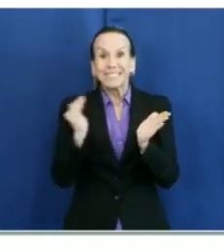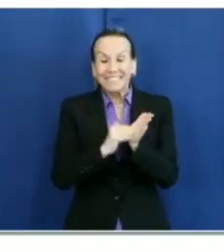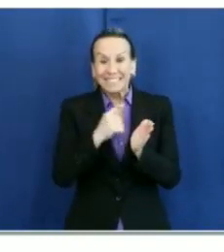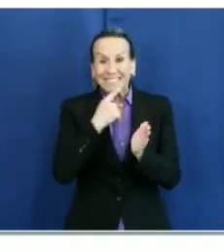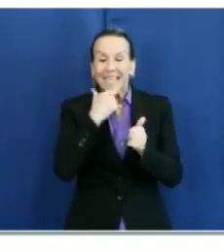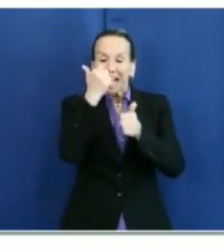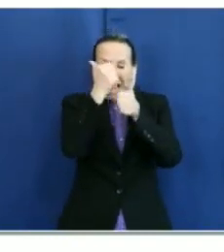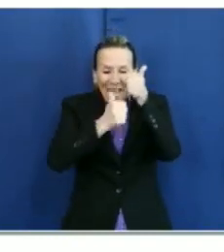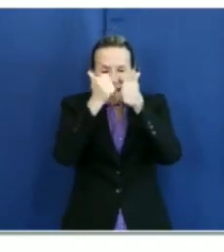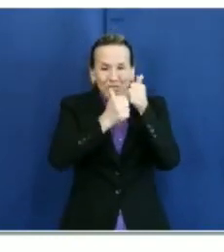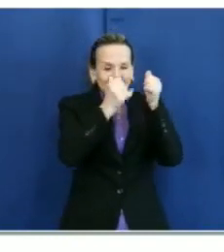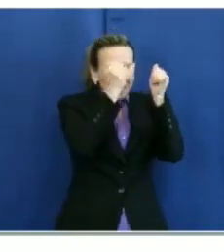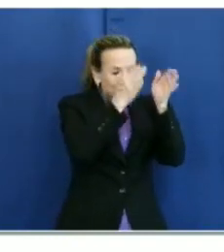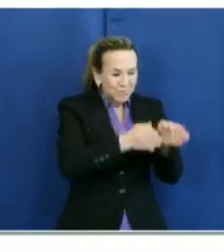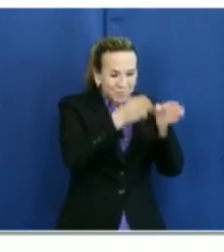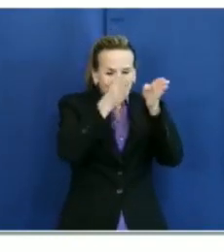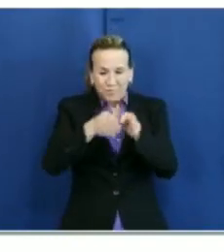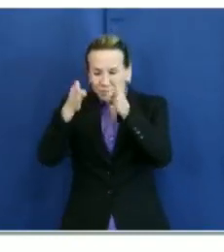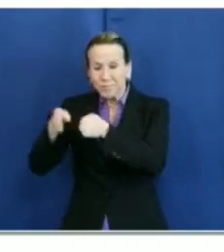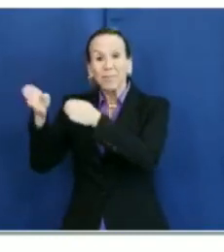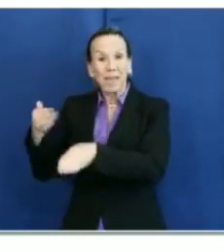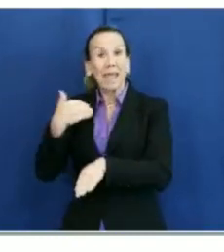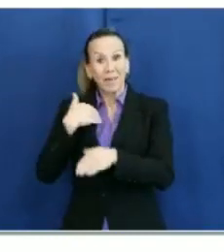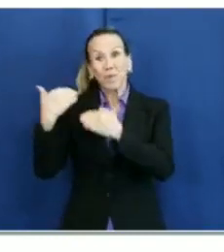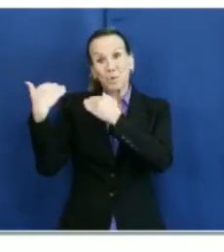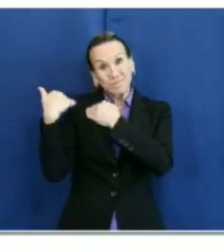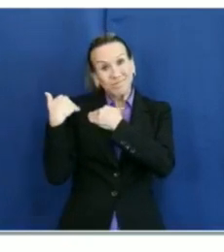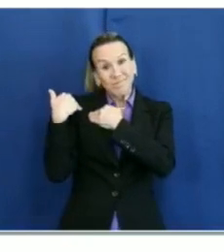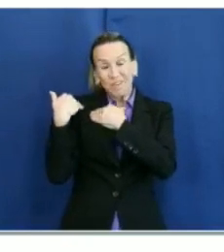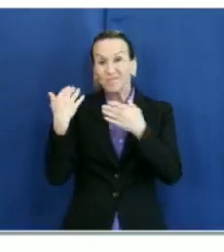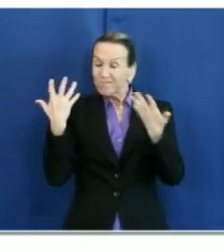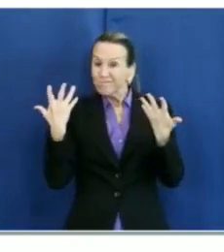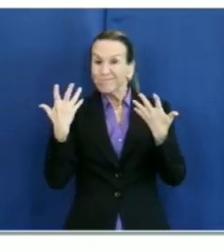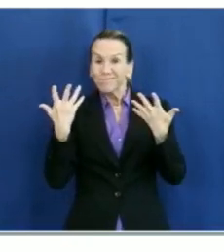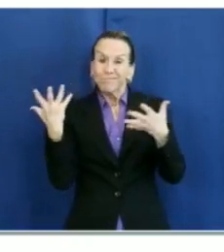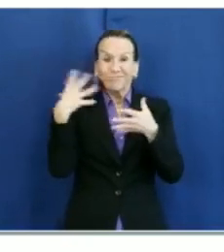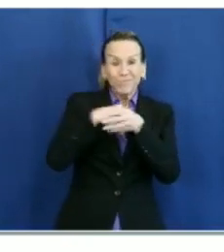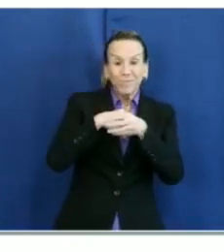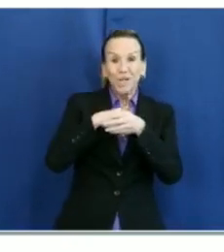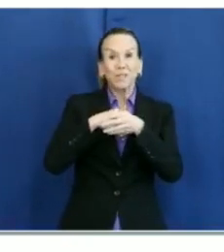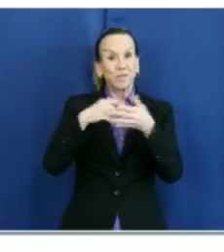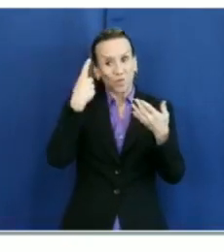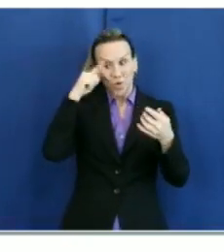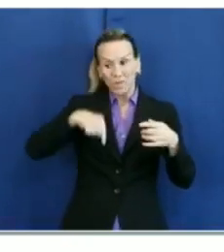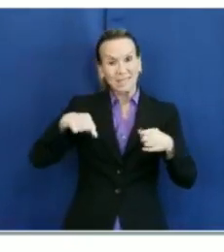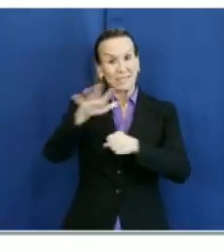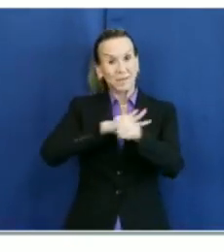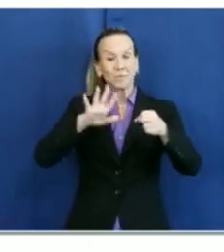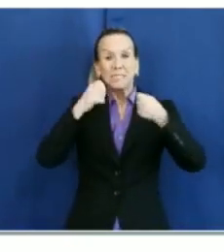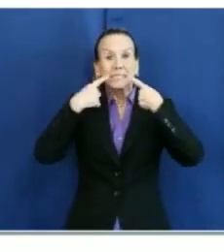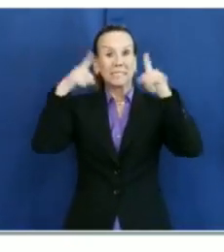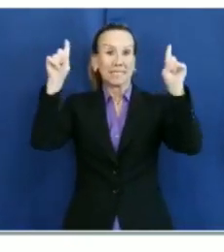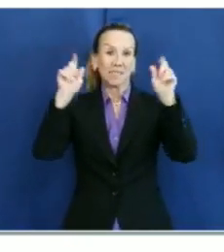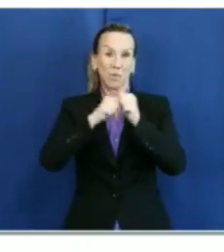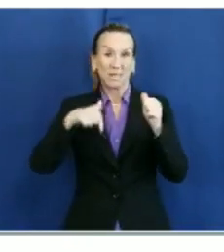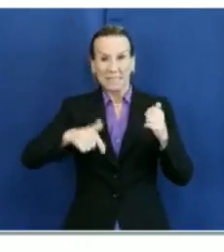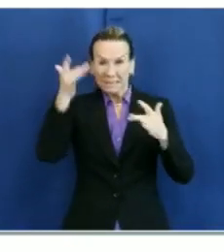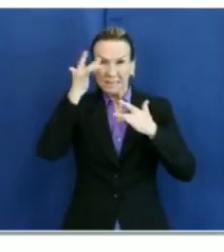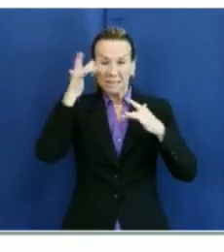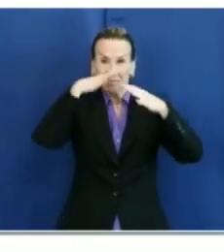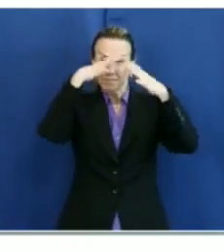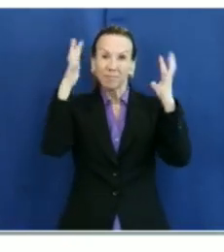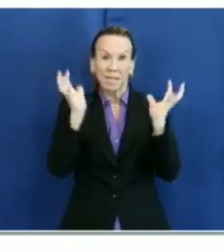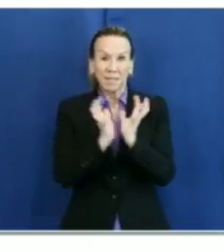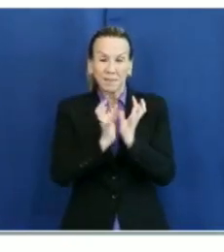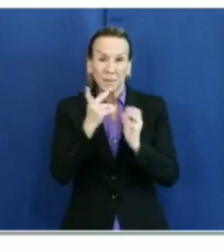one of us has a role in our regional success to get through this pandemic. And I'd just, again, like to